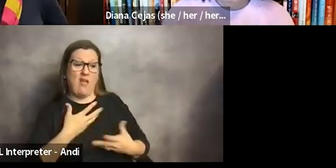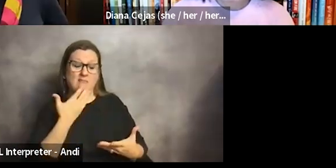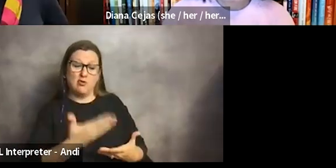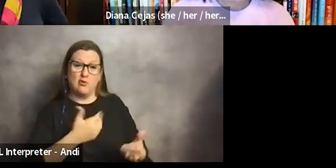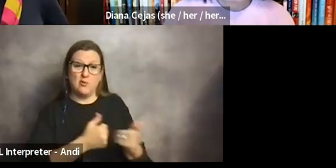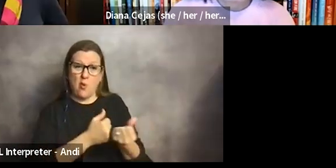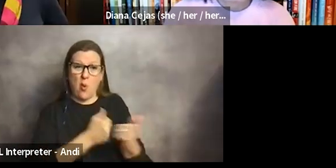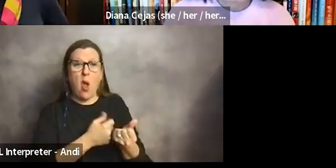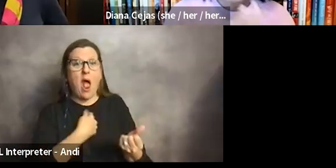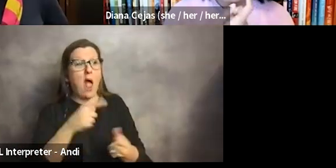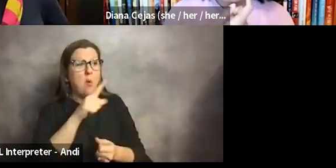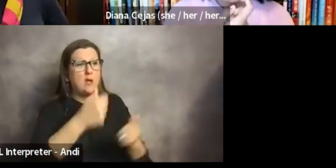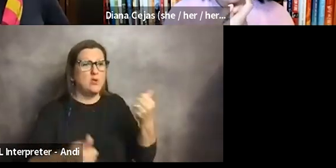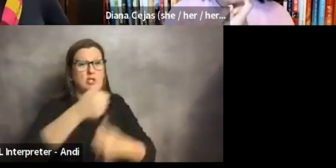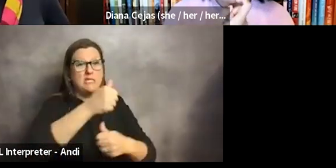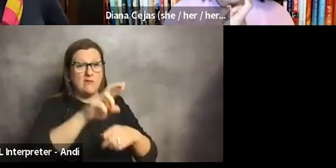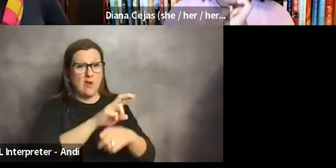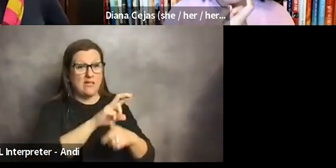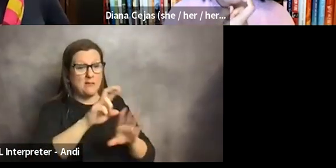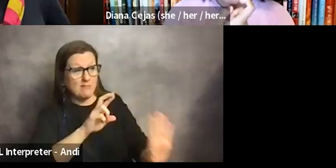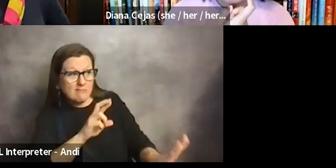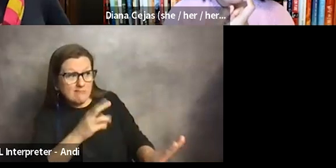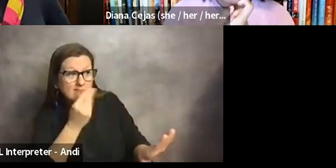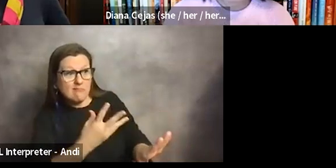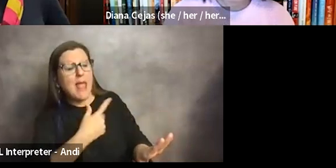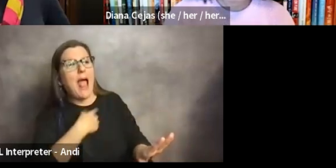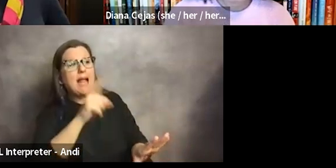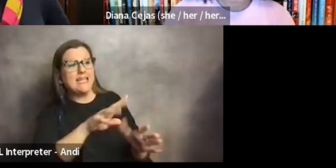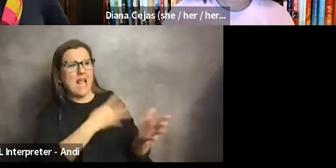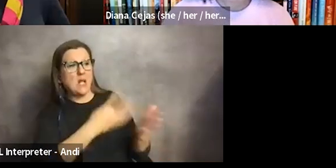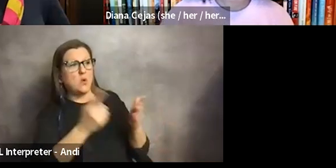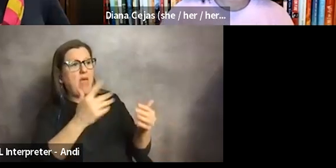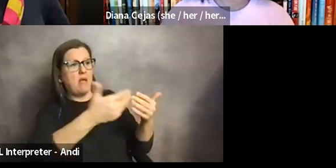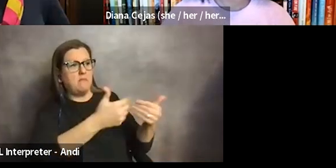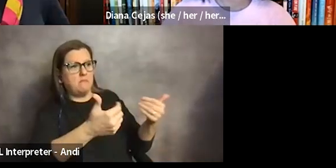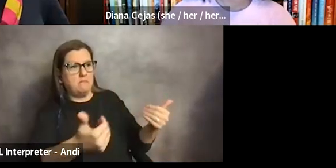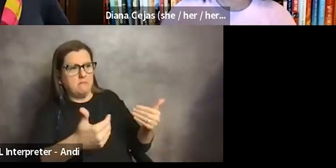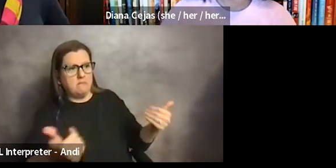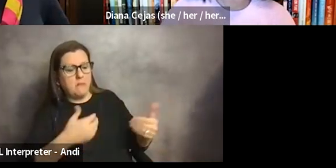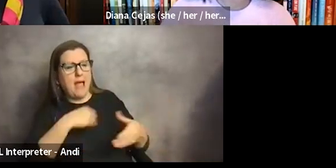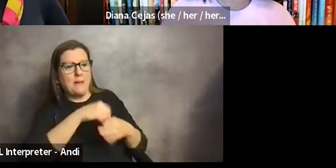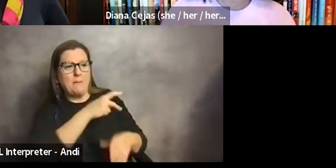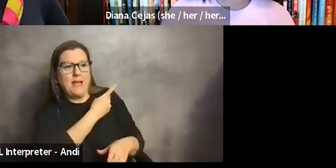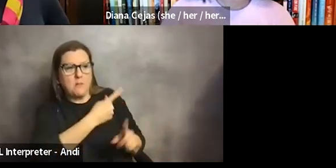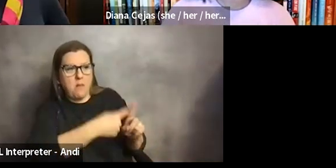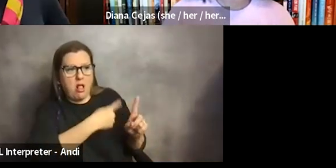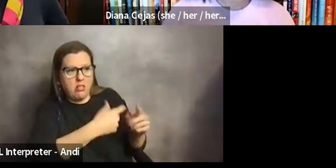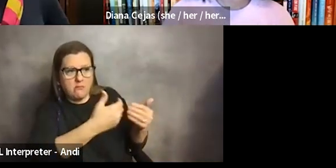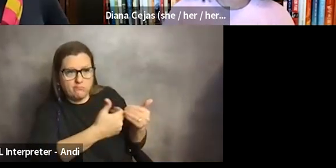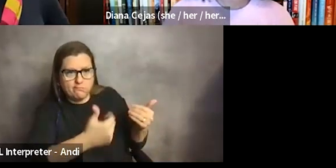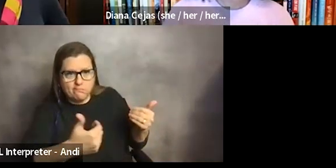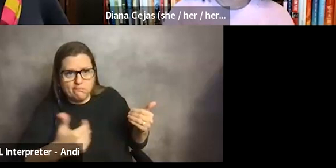like, all right, I need a schedule that spaces out my inpatient months. I need a